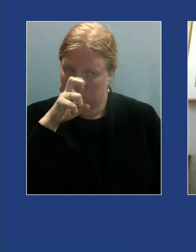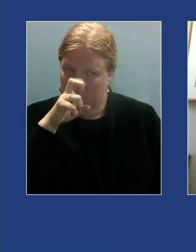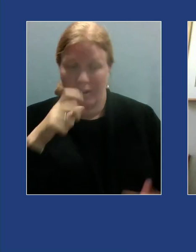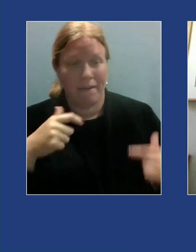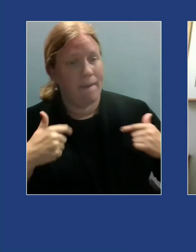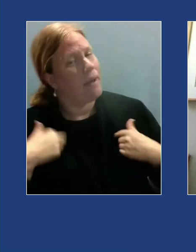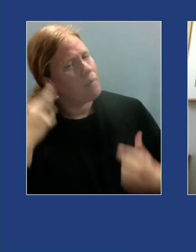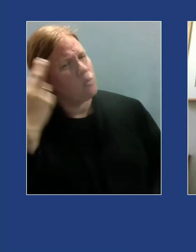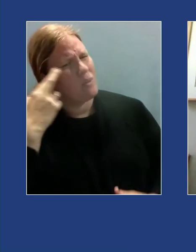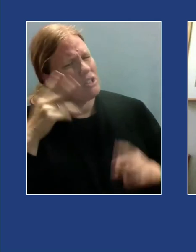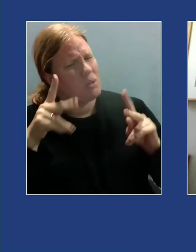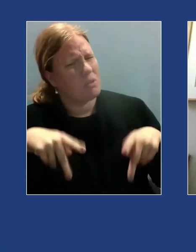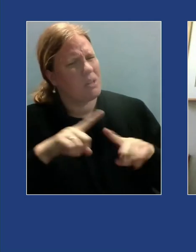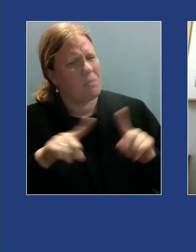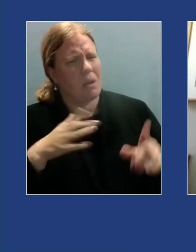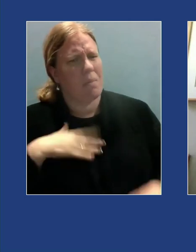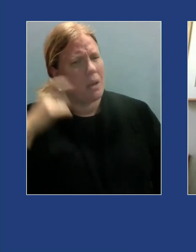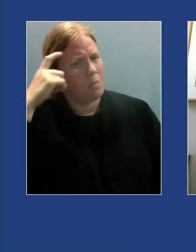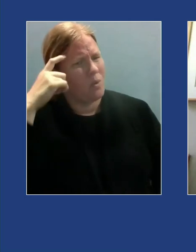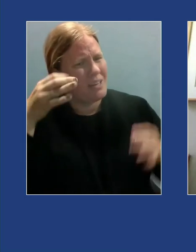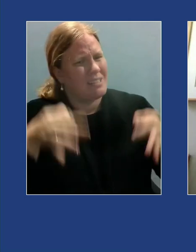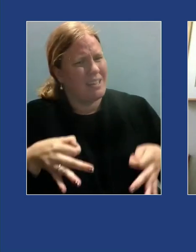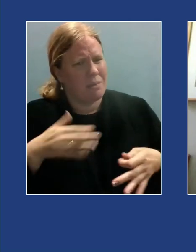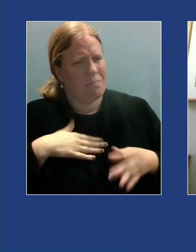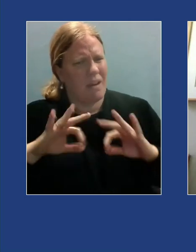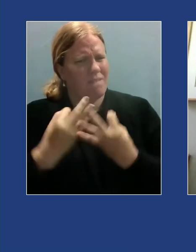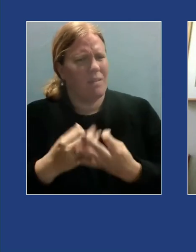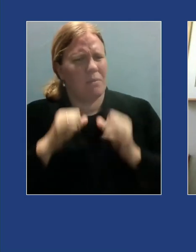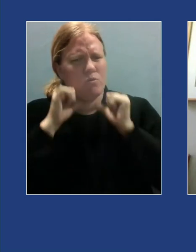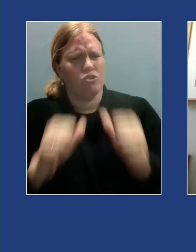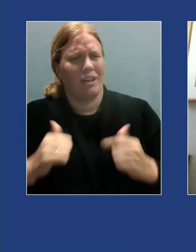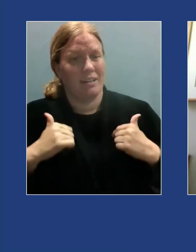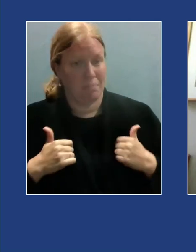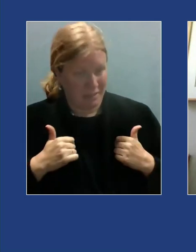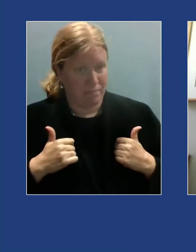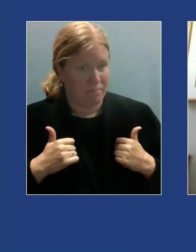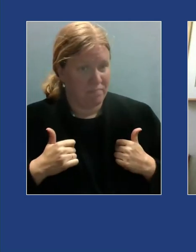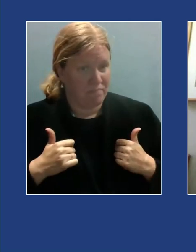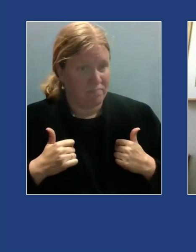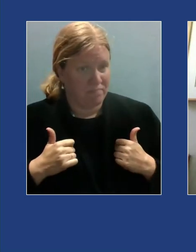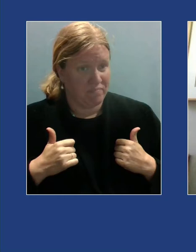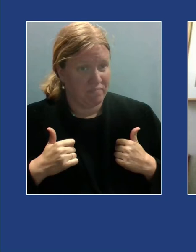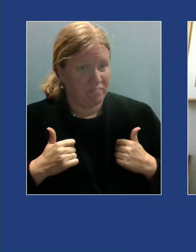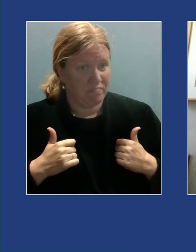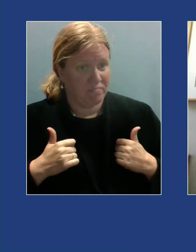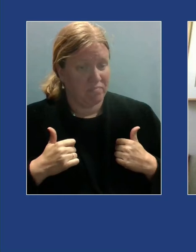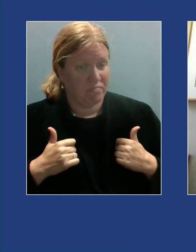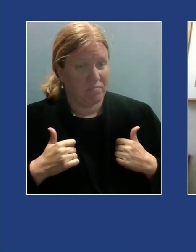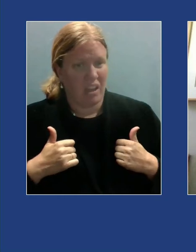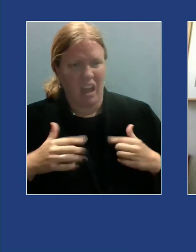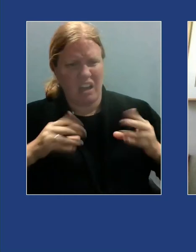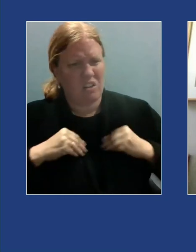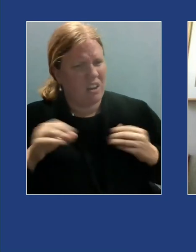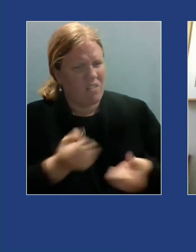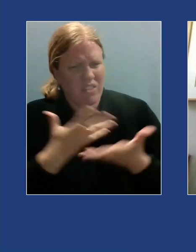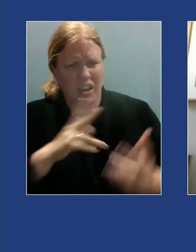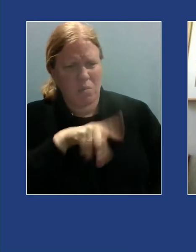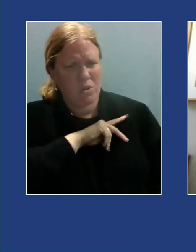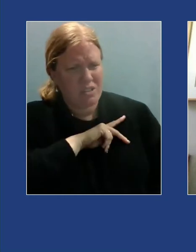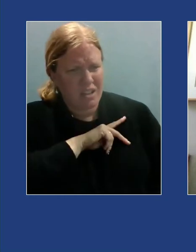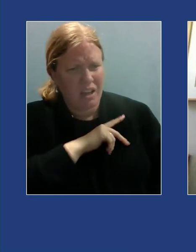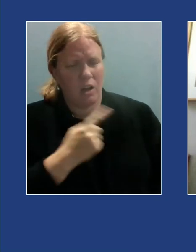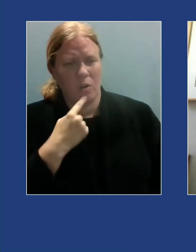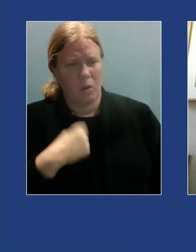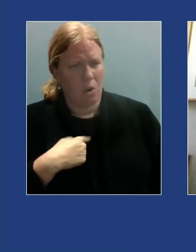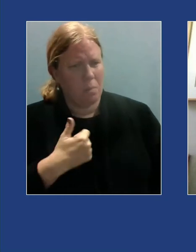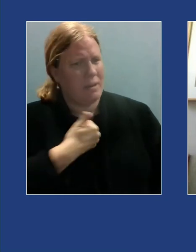person but my brain decided that my family had rejected me it took I took everything personally and told myself that I had